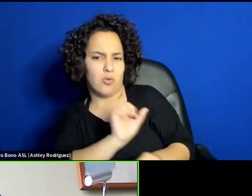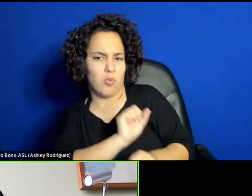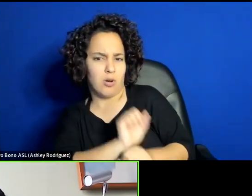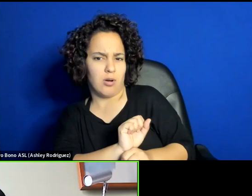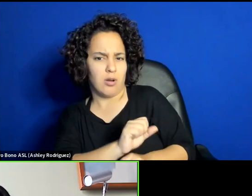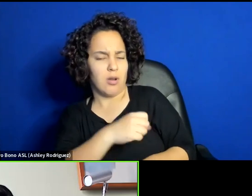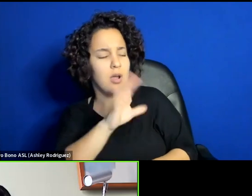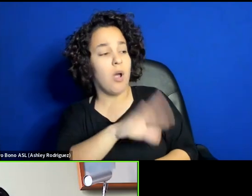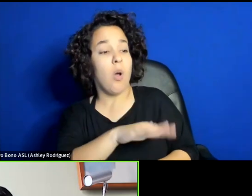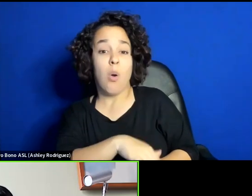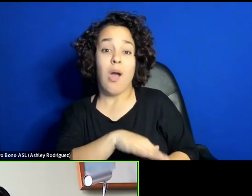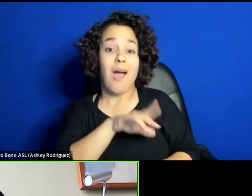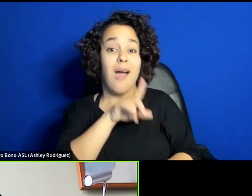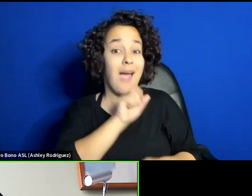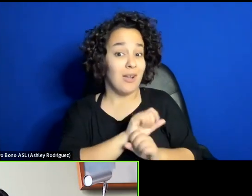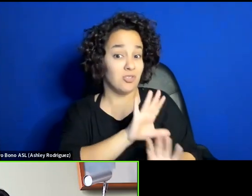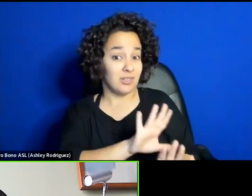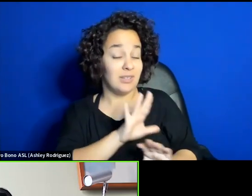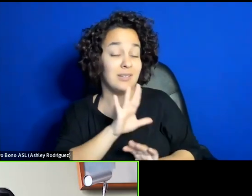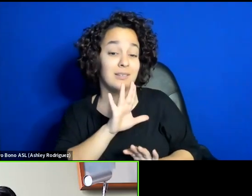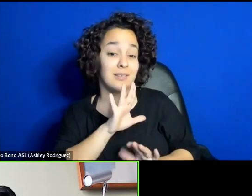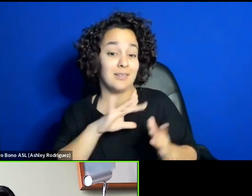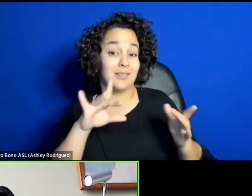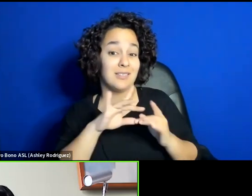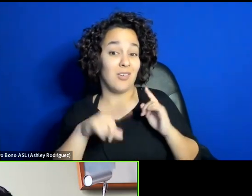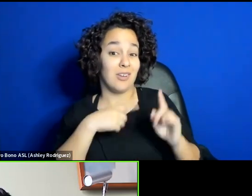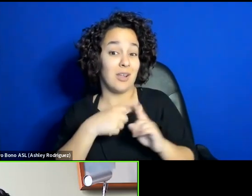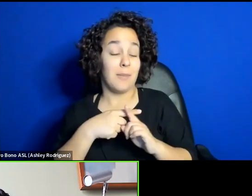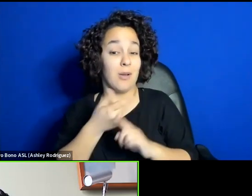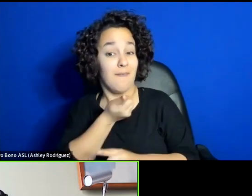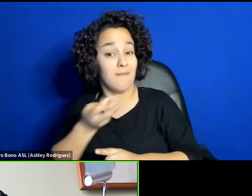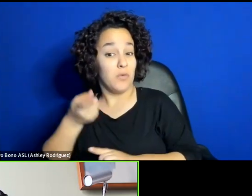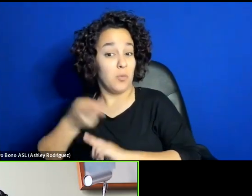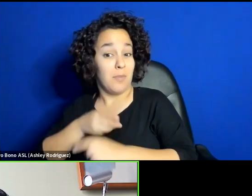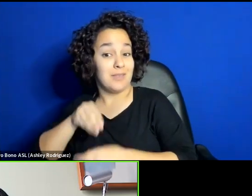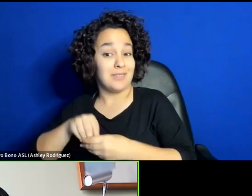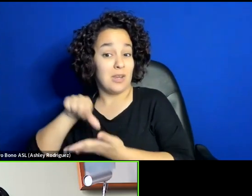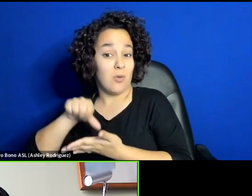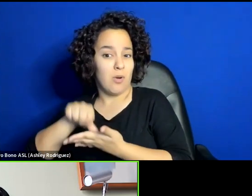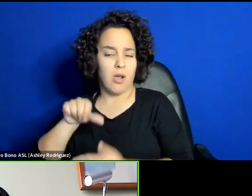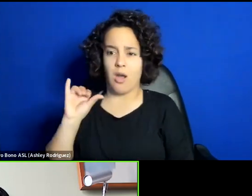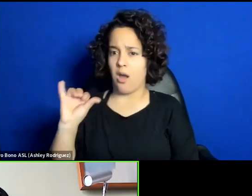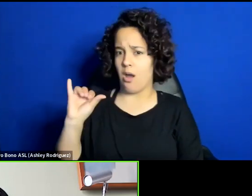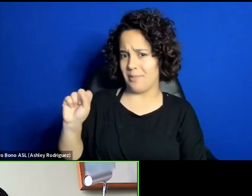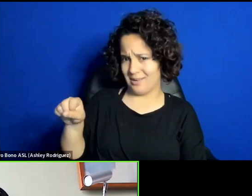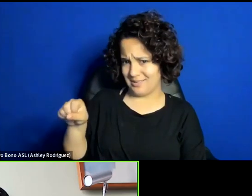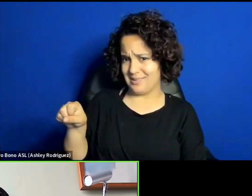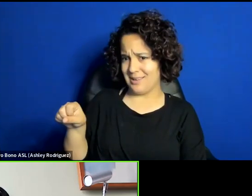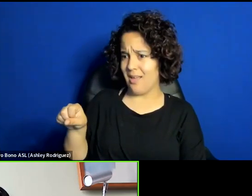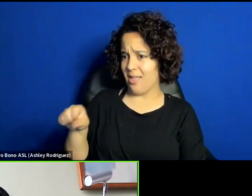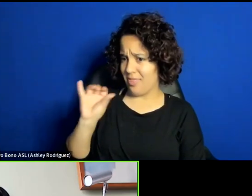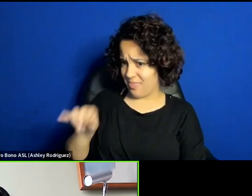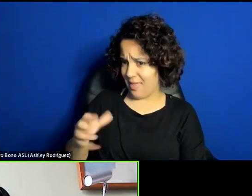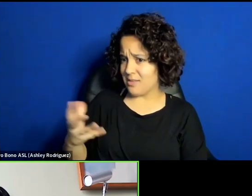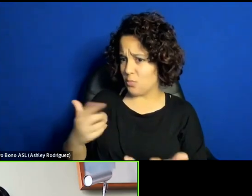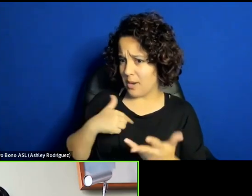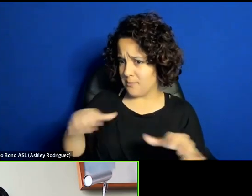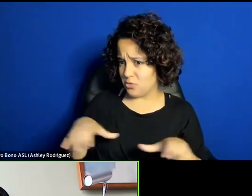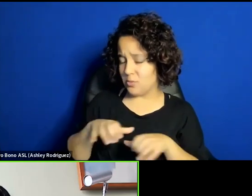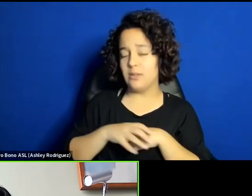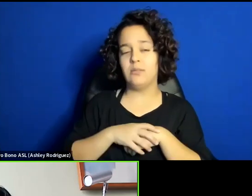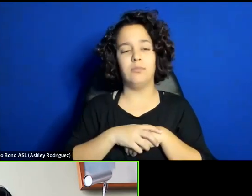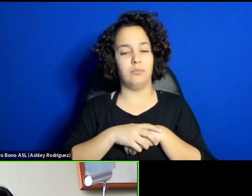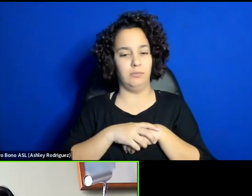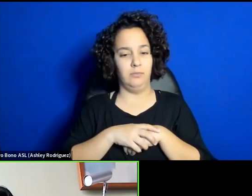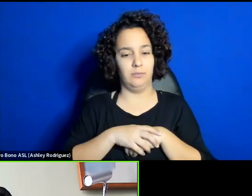tell you, Oh, actually, he's talking about those few months in Iran, and you're like, Oh my God, yeah, that's what I'm doing, you know. Azad